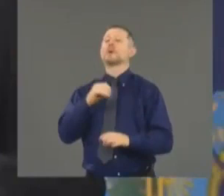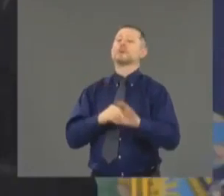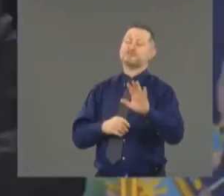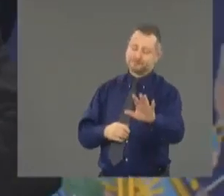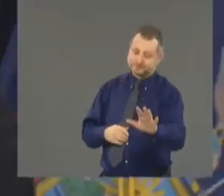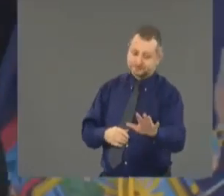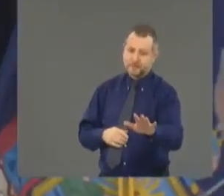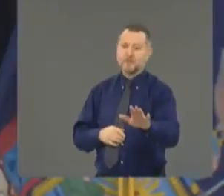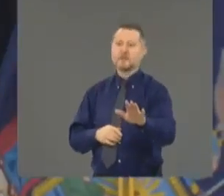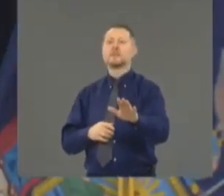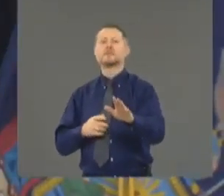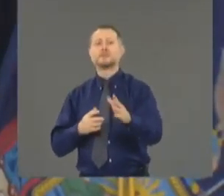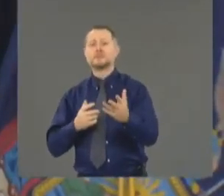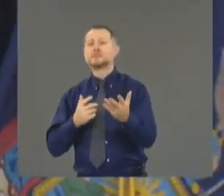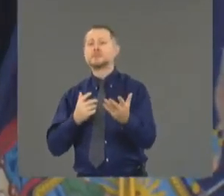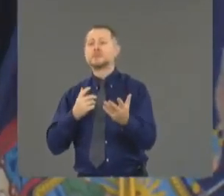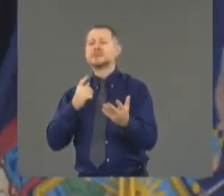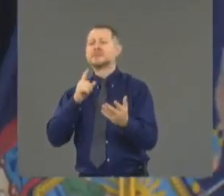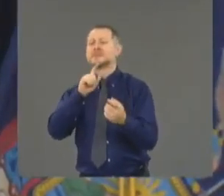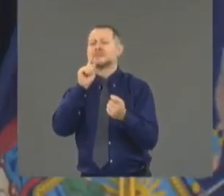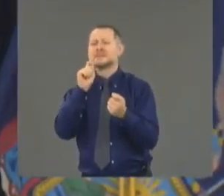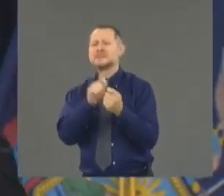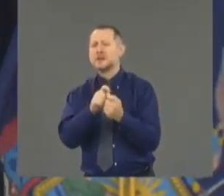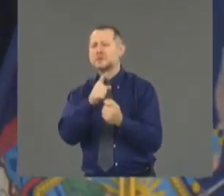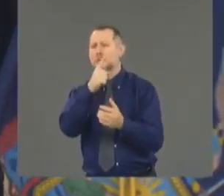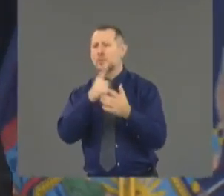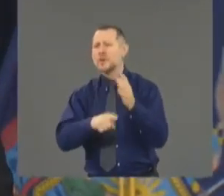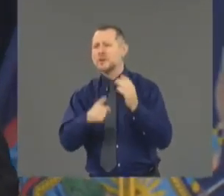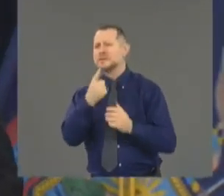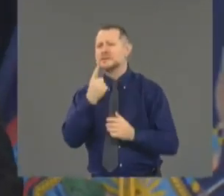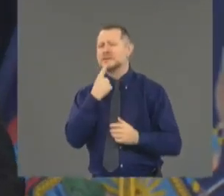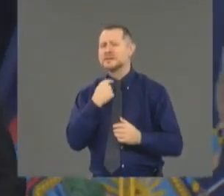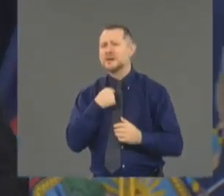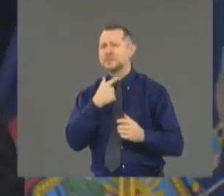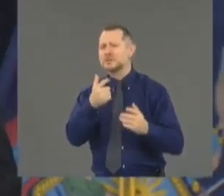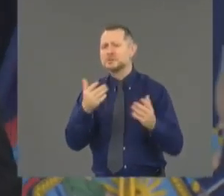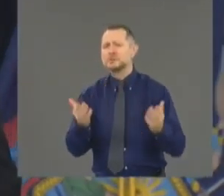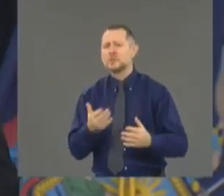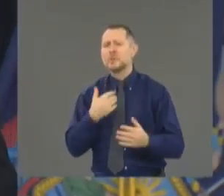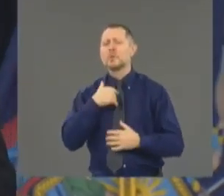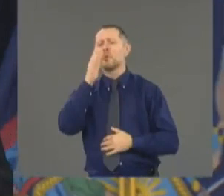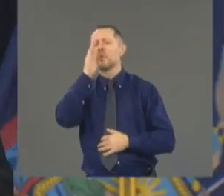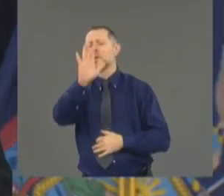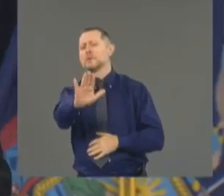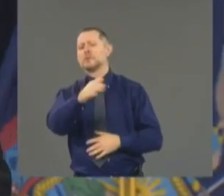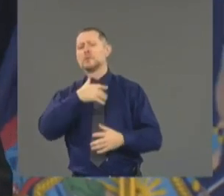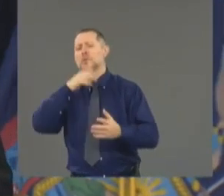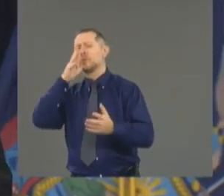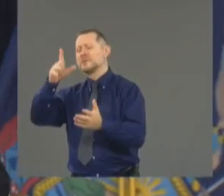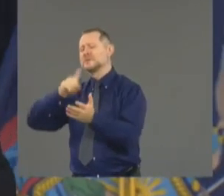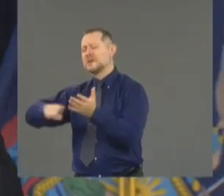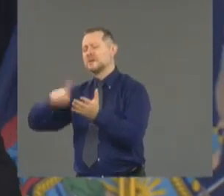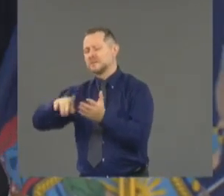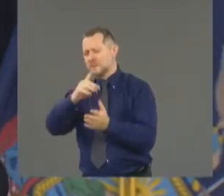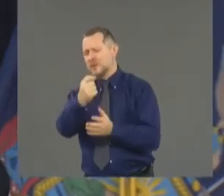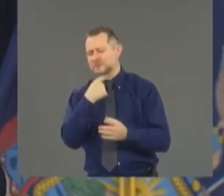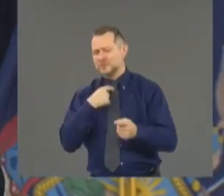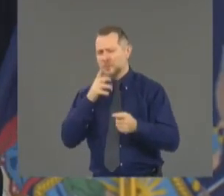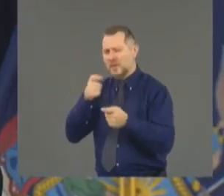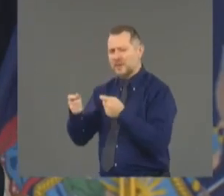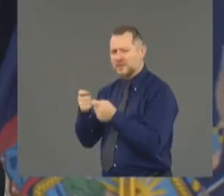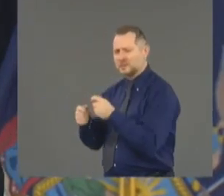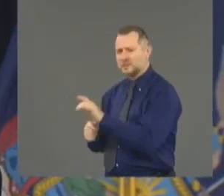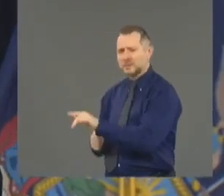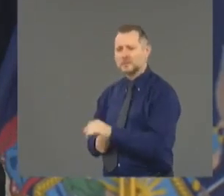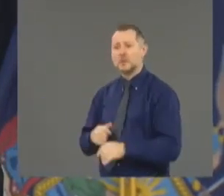I don't know exactly what he said because I'm here, so let me find out exactly what he said. But I've made it clear in this